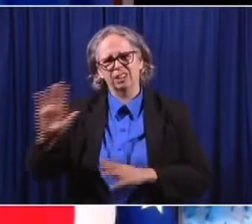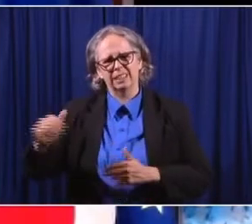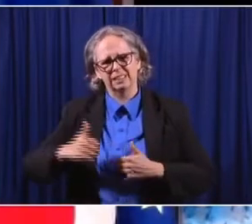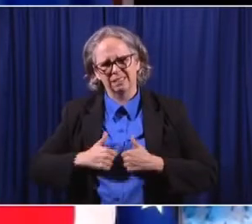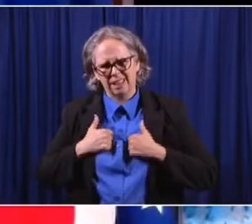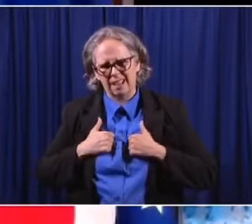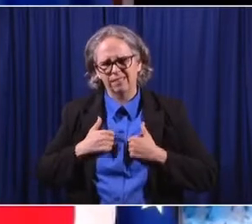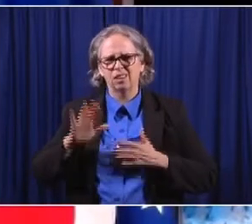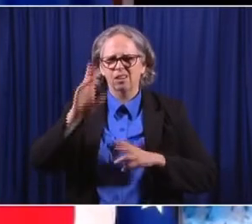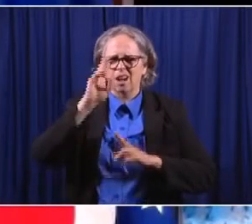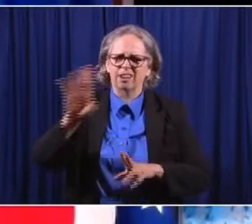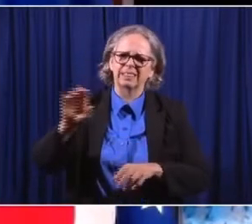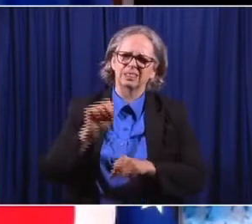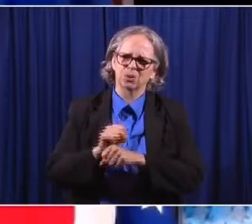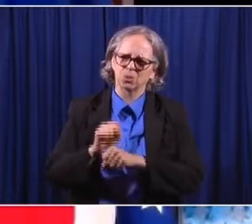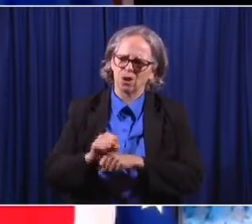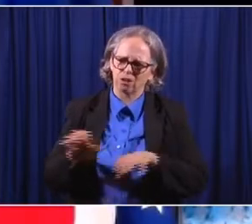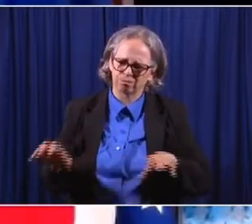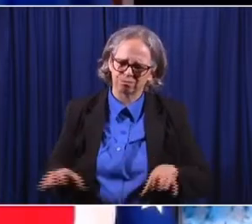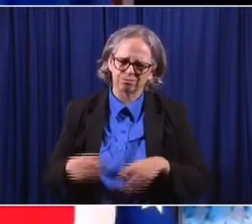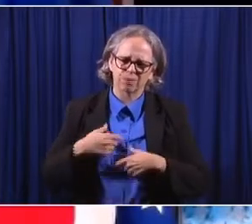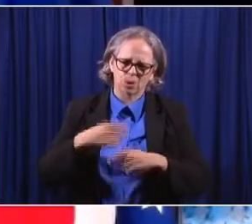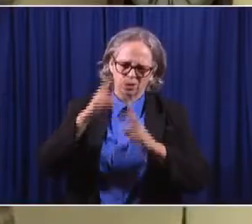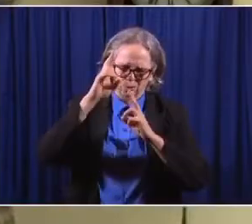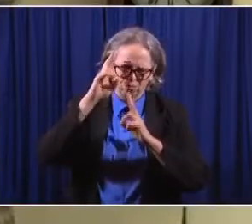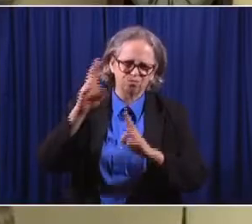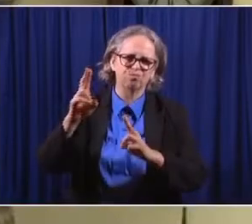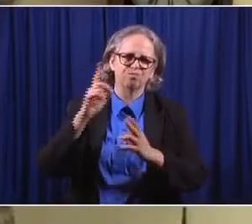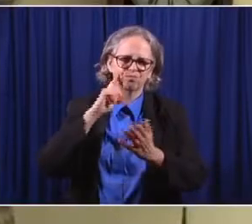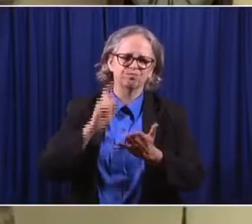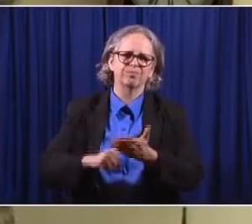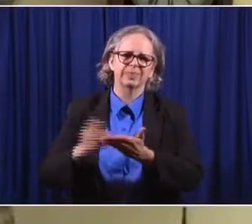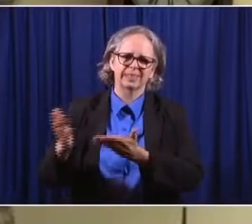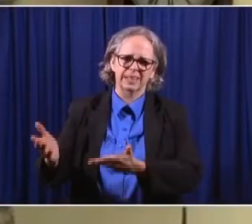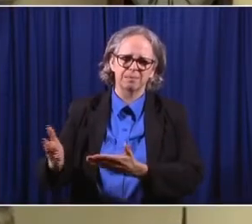you. John, thank you for mentioning Pat Sweeney.